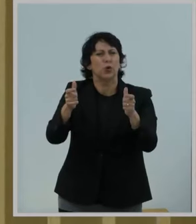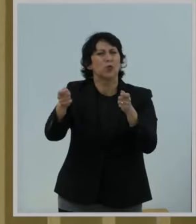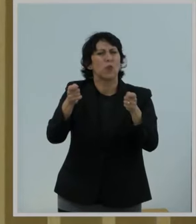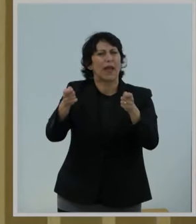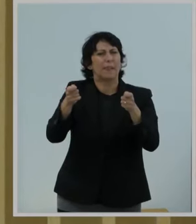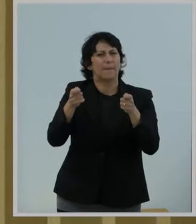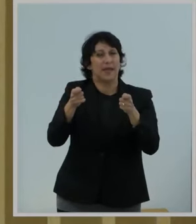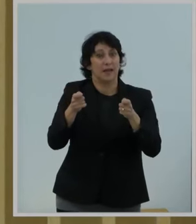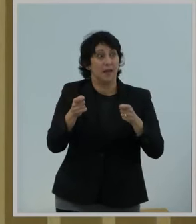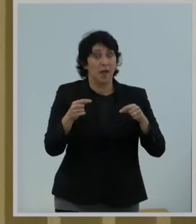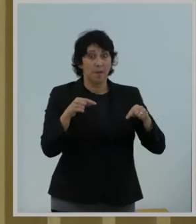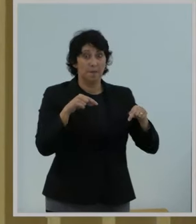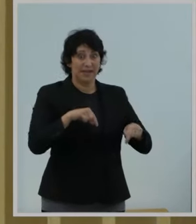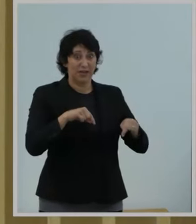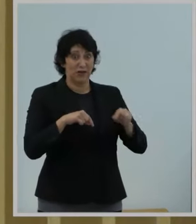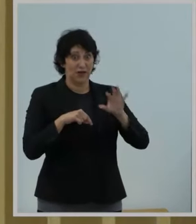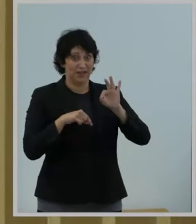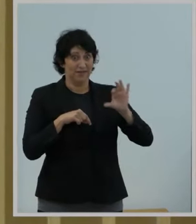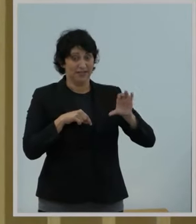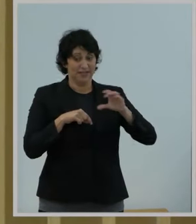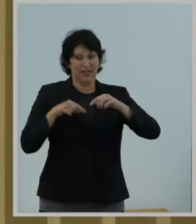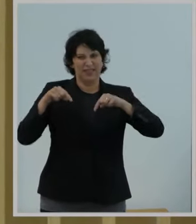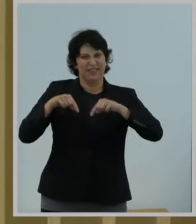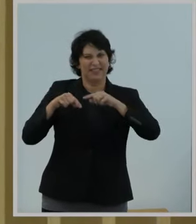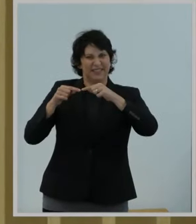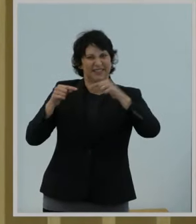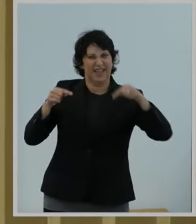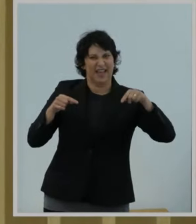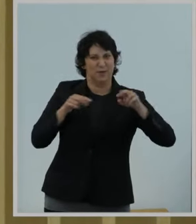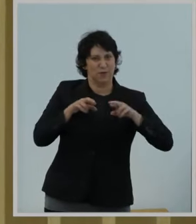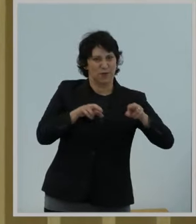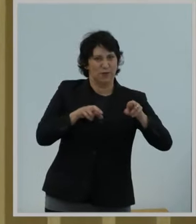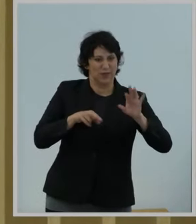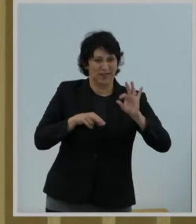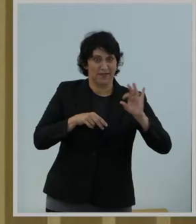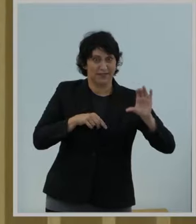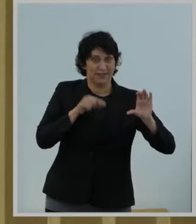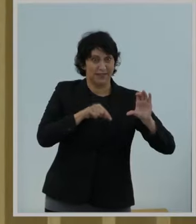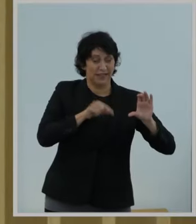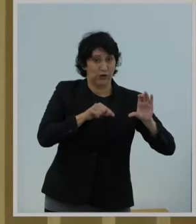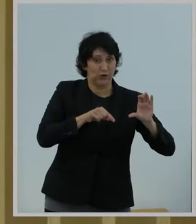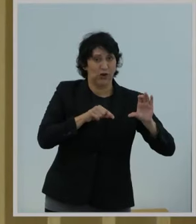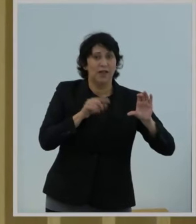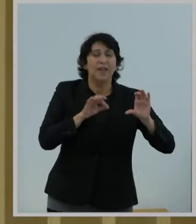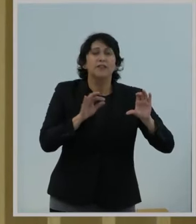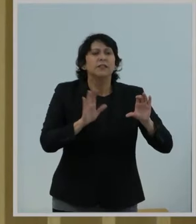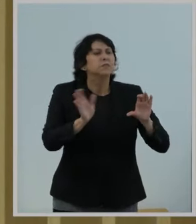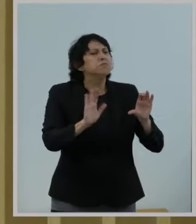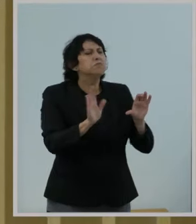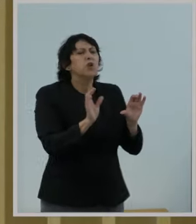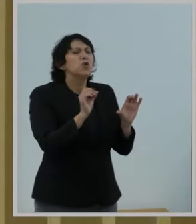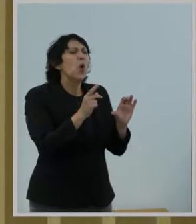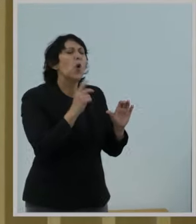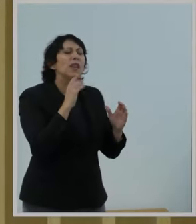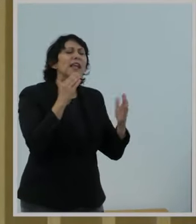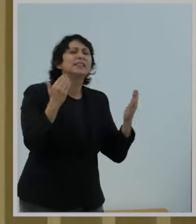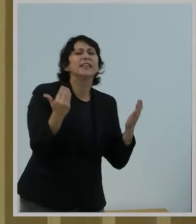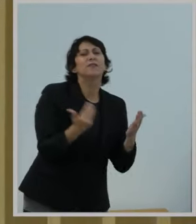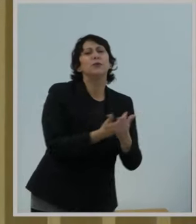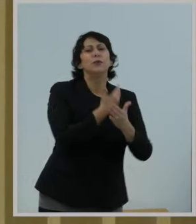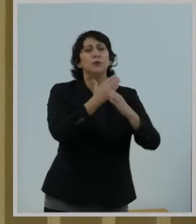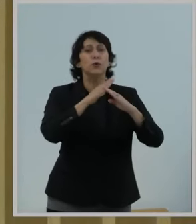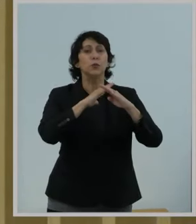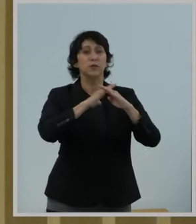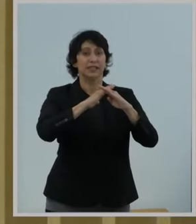And yet over here, on this side of the river, the FCC is proposing to extend new protections